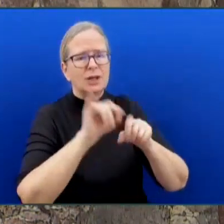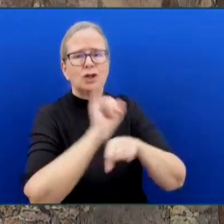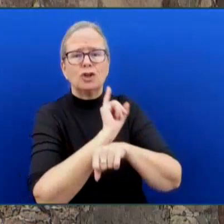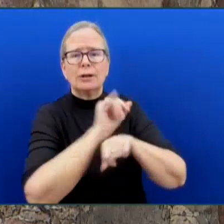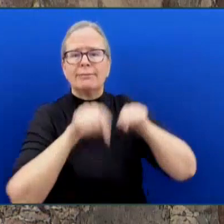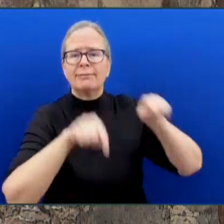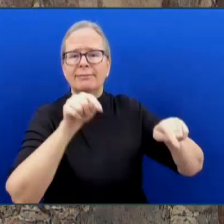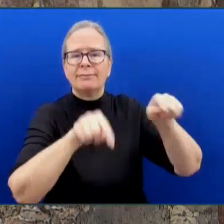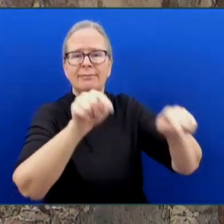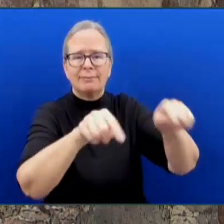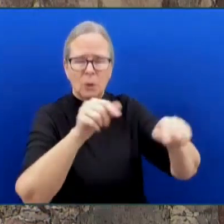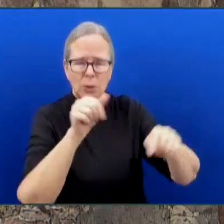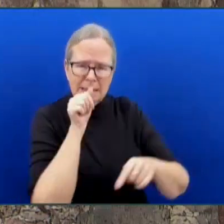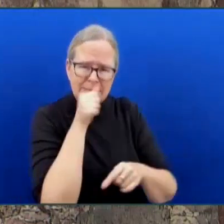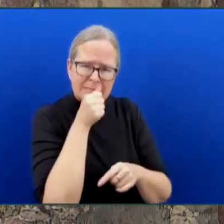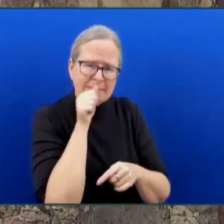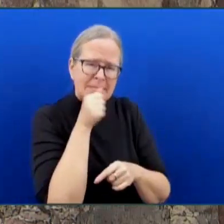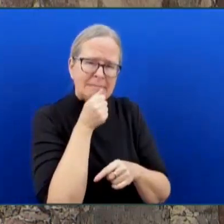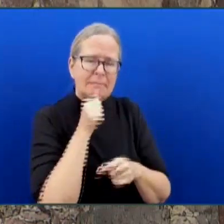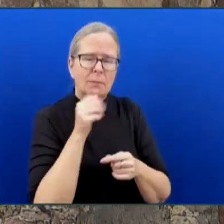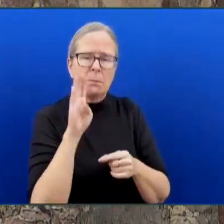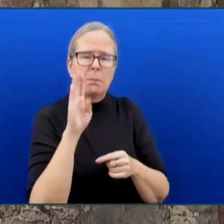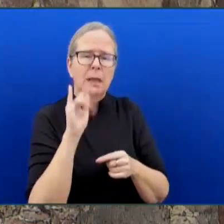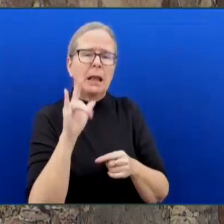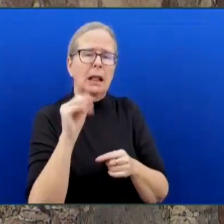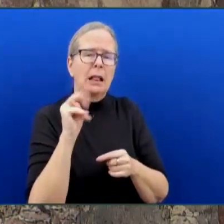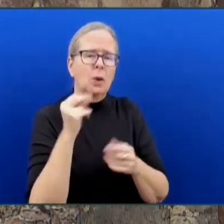dollars, and we cannot afford that.